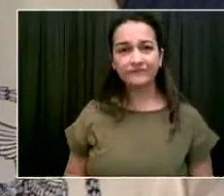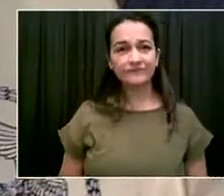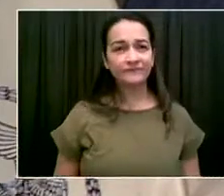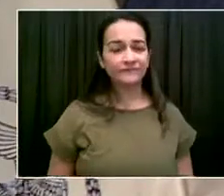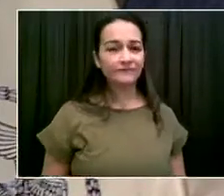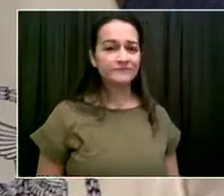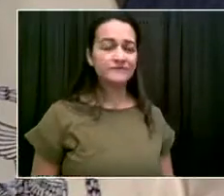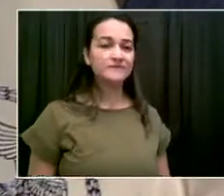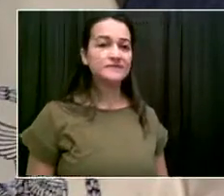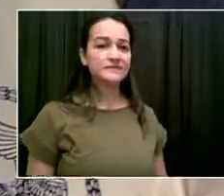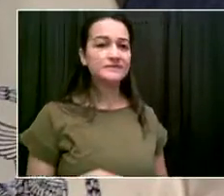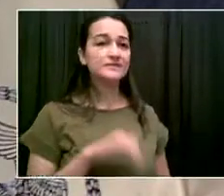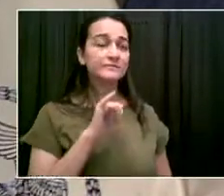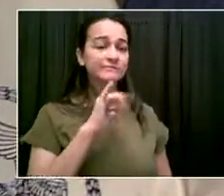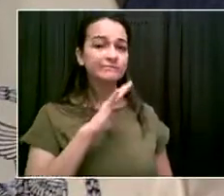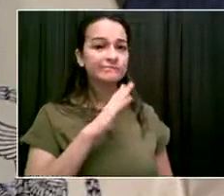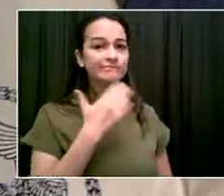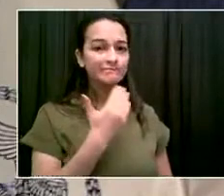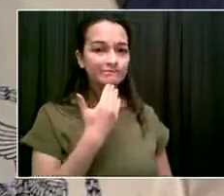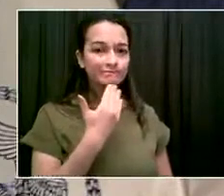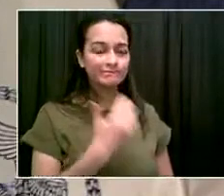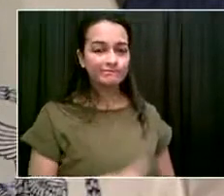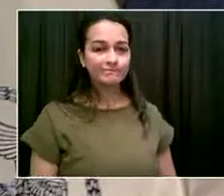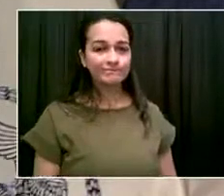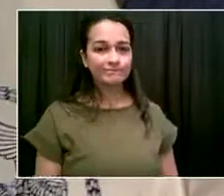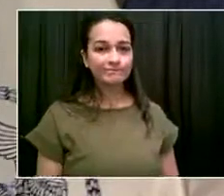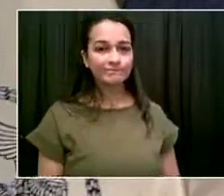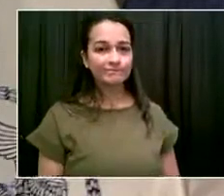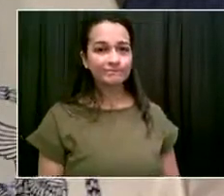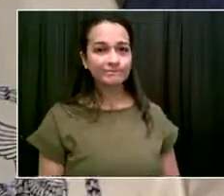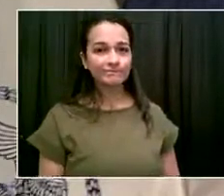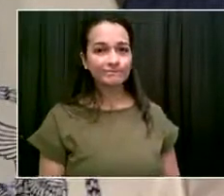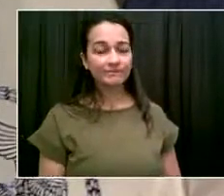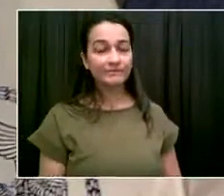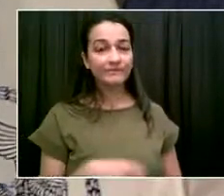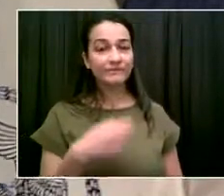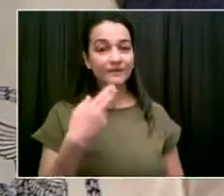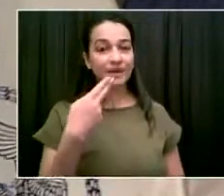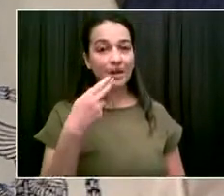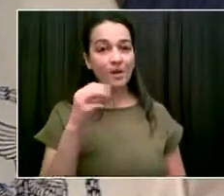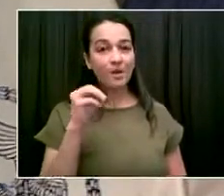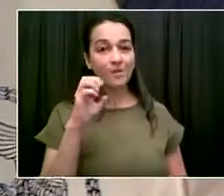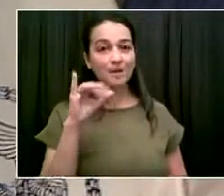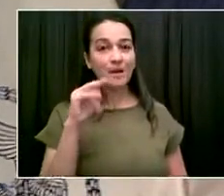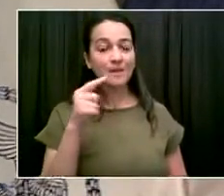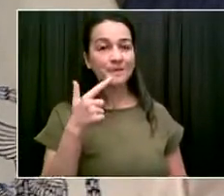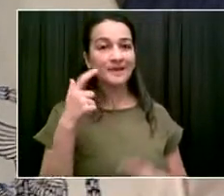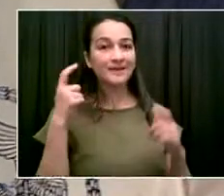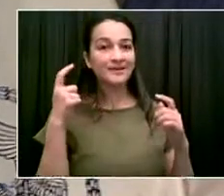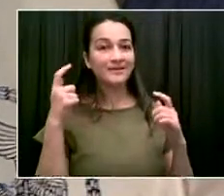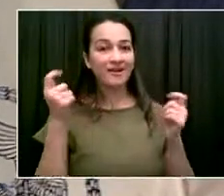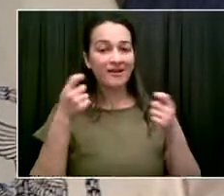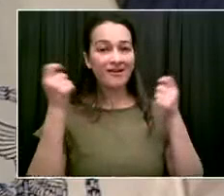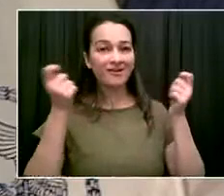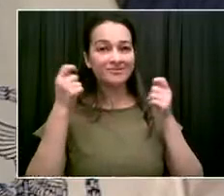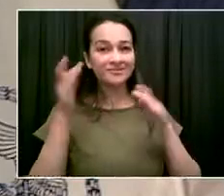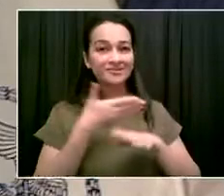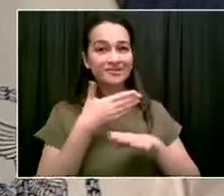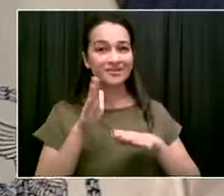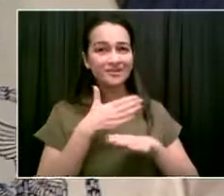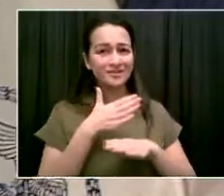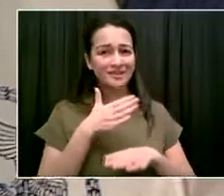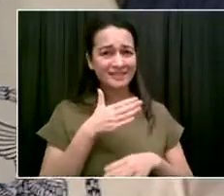Thank you. And about the homecoming concert in Central Park tonight, is it a good idea to deploy resources like NYPD